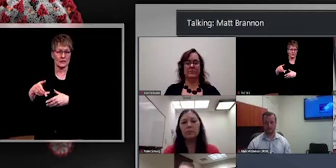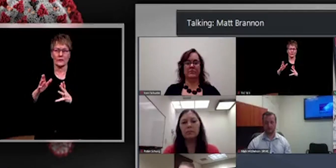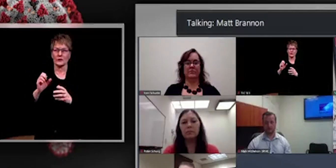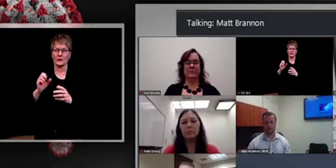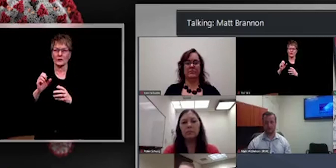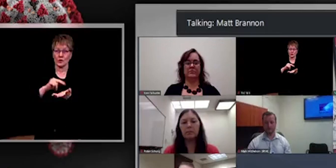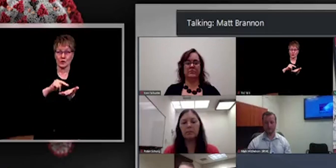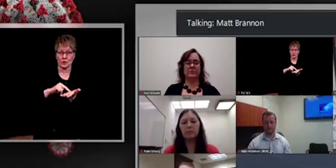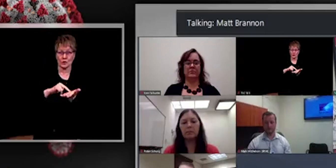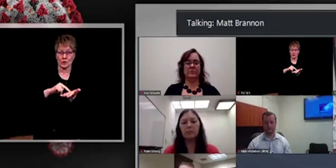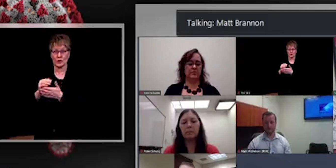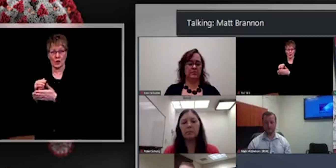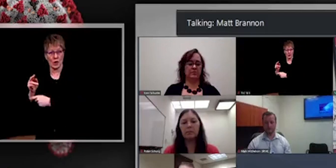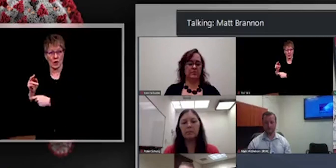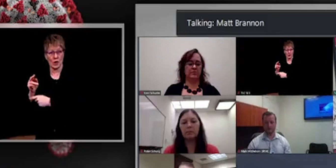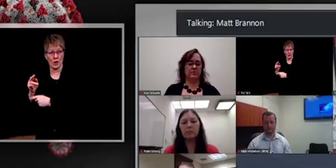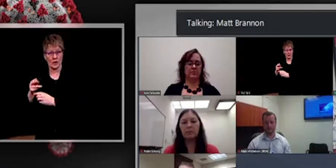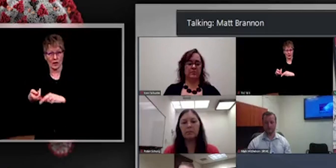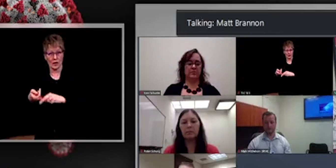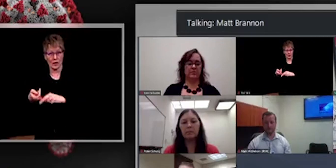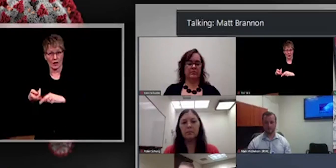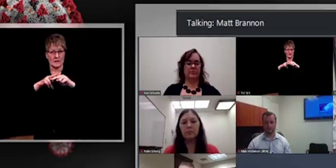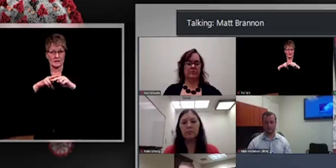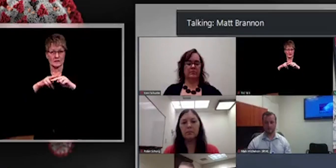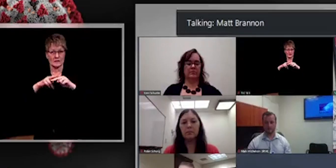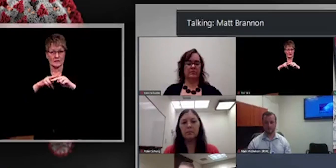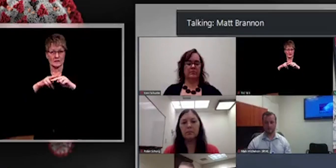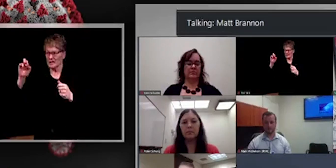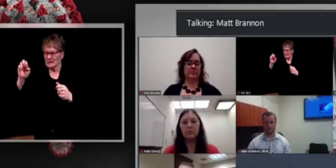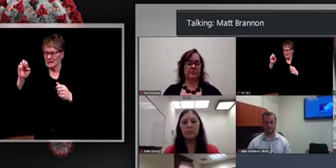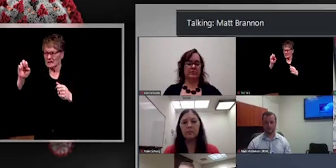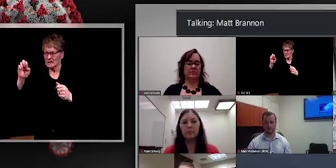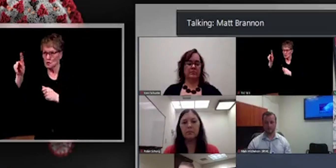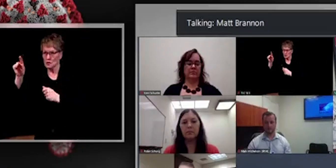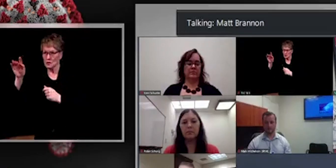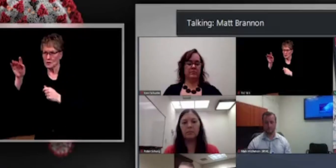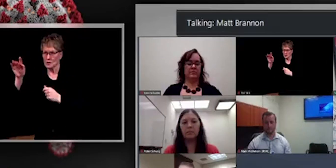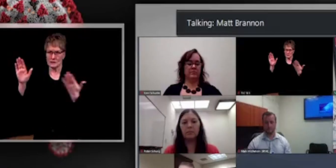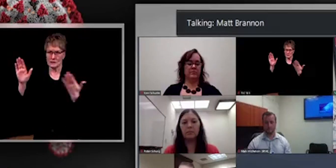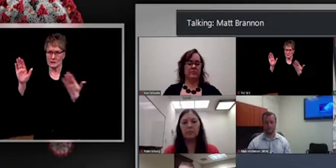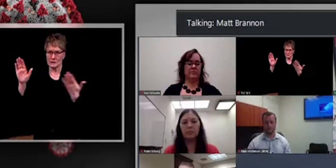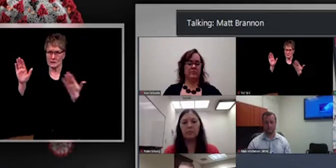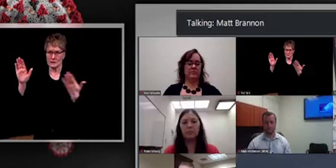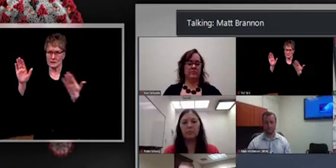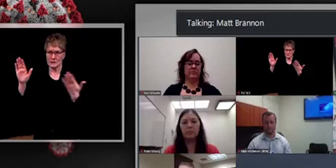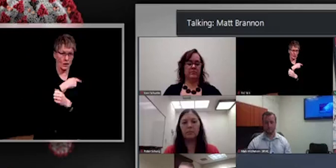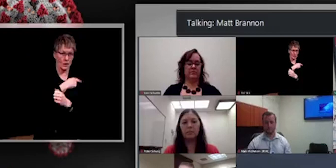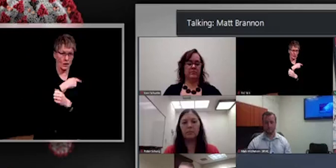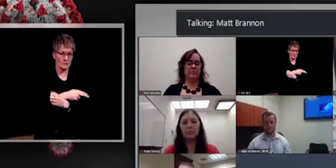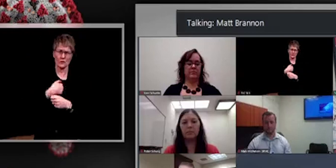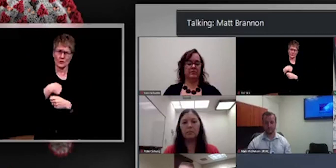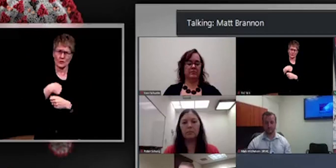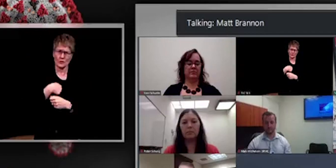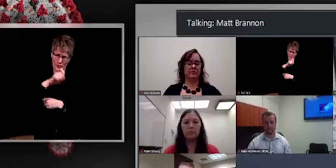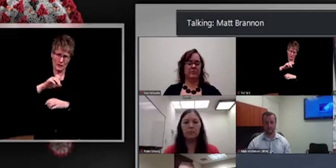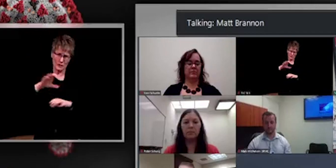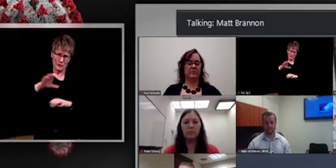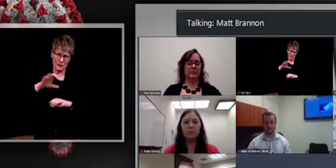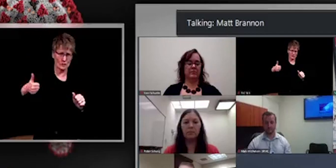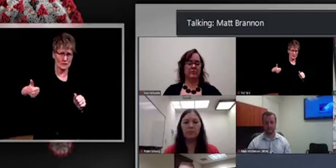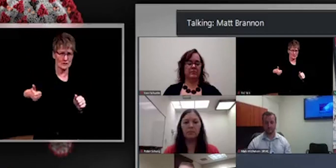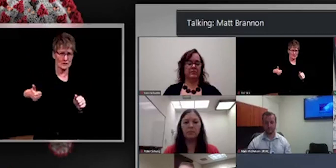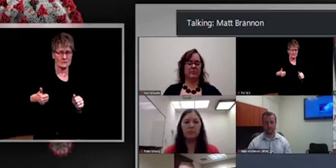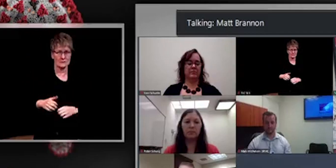in ICUs and other units. Uh, and I wonder, you know, is that something that we have to do in our hospitals here, uh, in our County have our